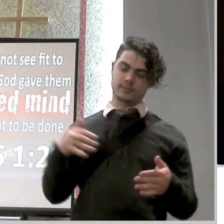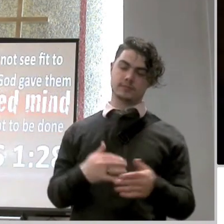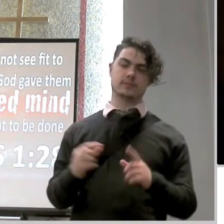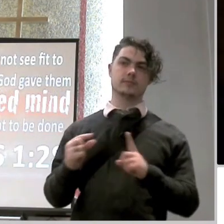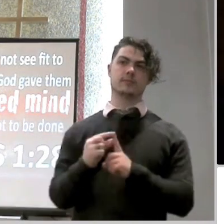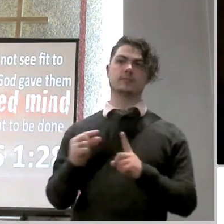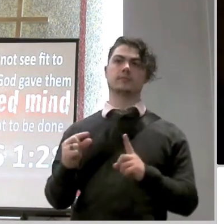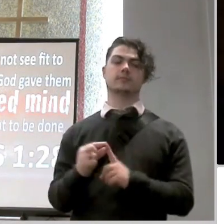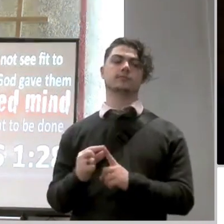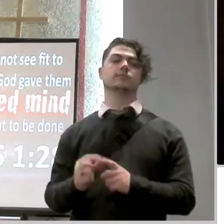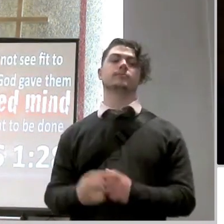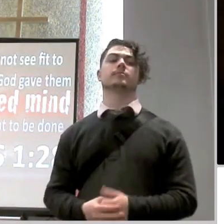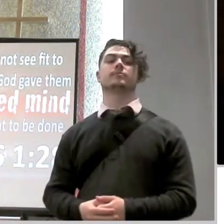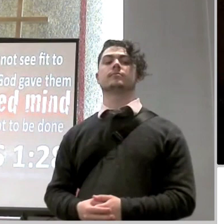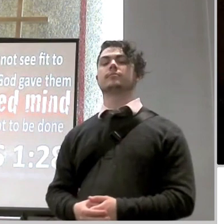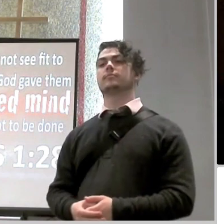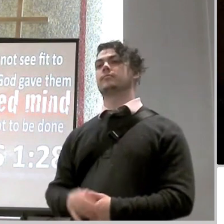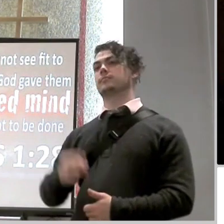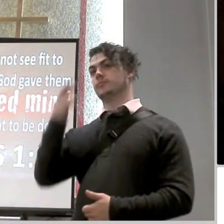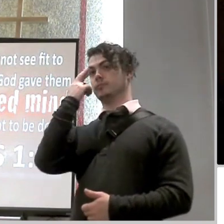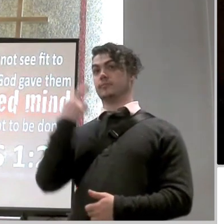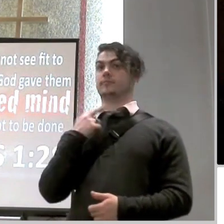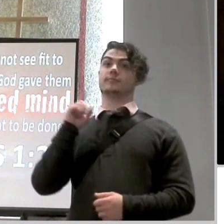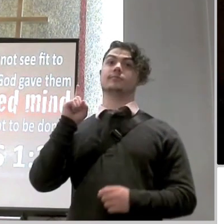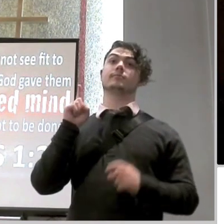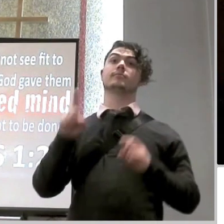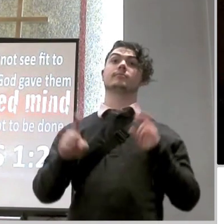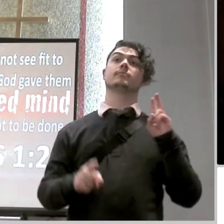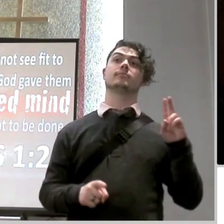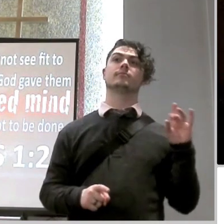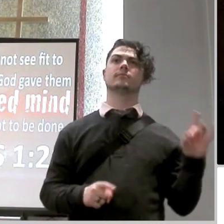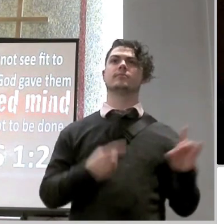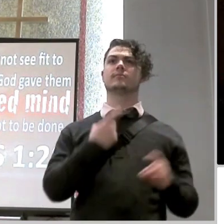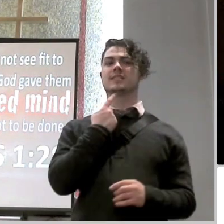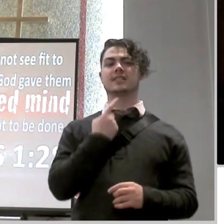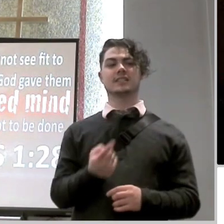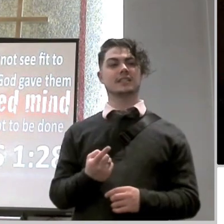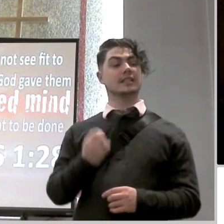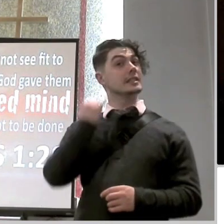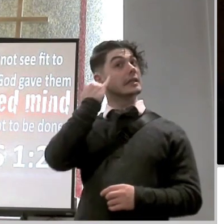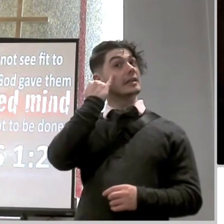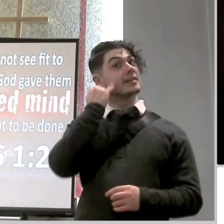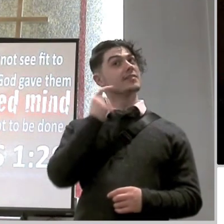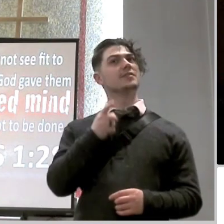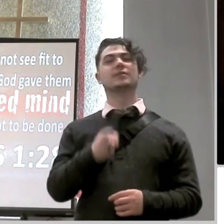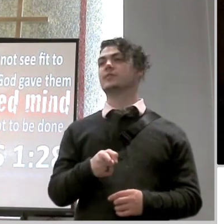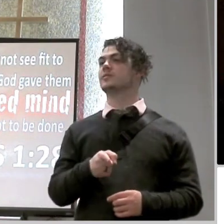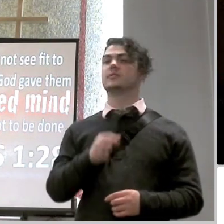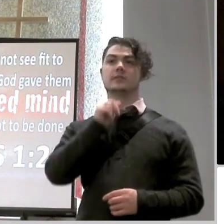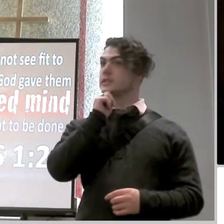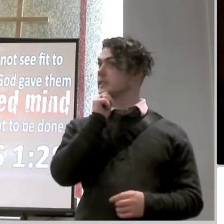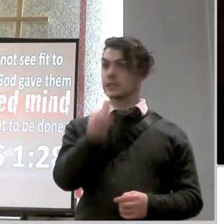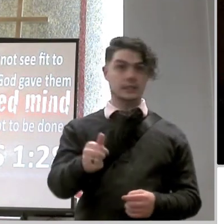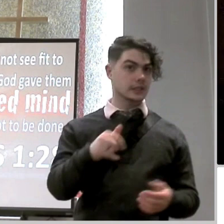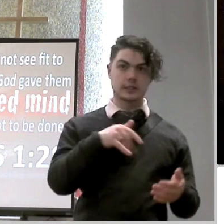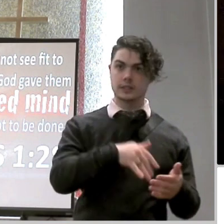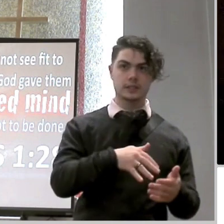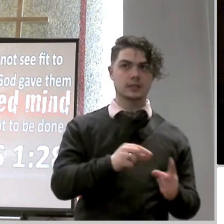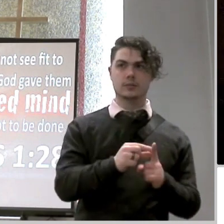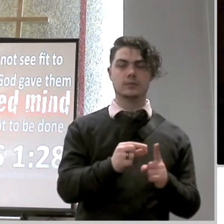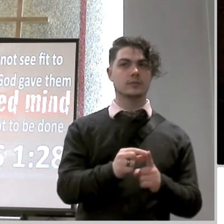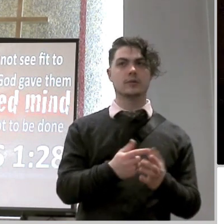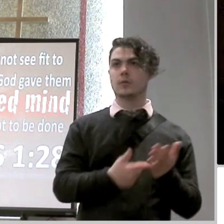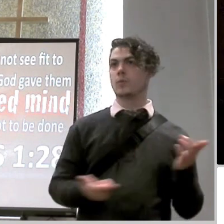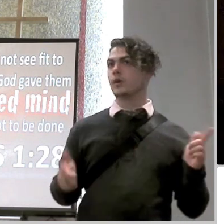we are also told in romans chapter 1 verse 28 what happens when we don't immerse ourselves in the word of god